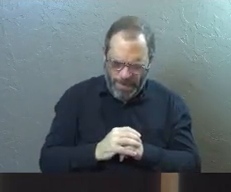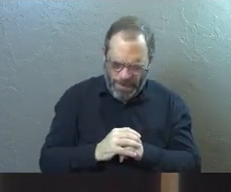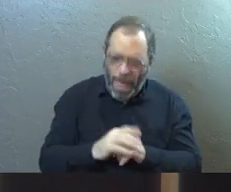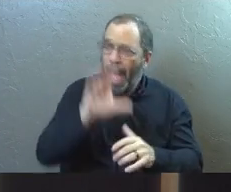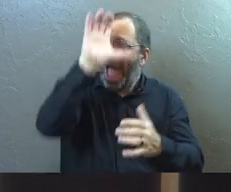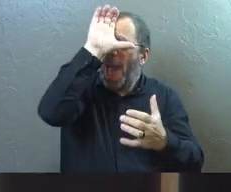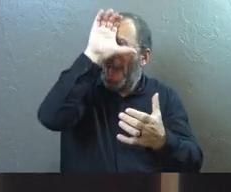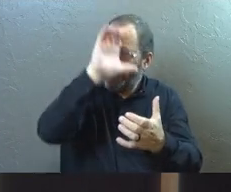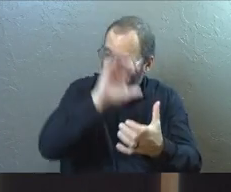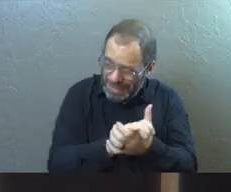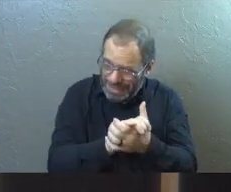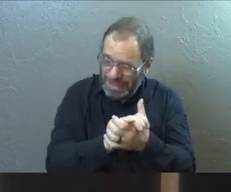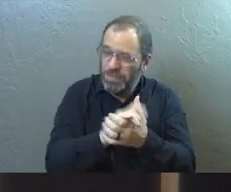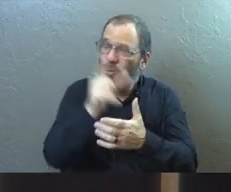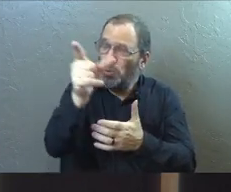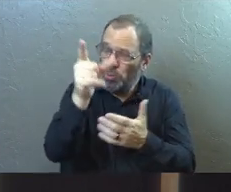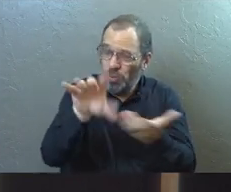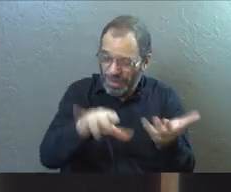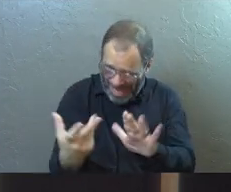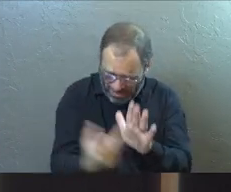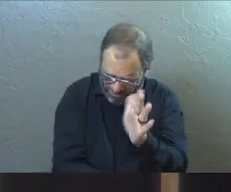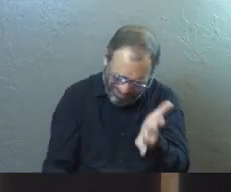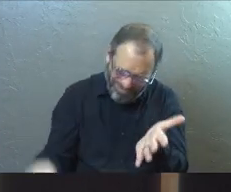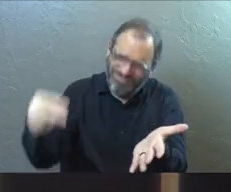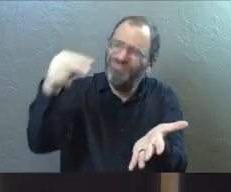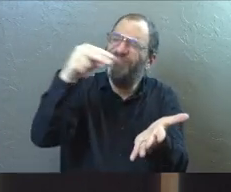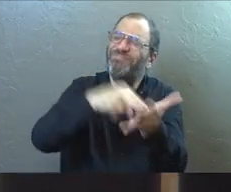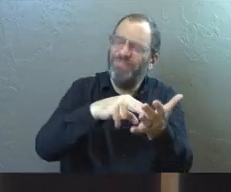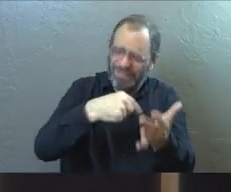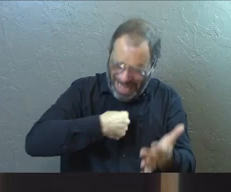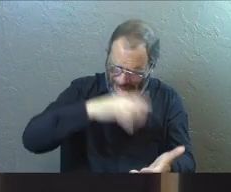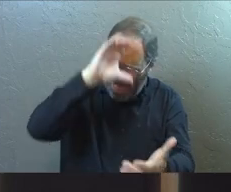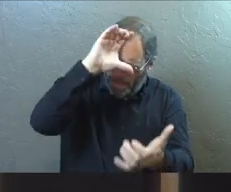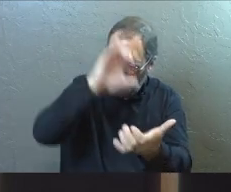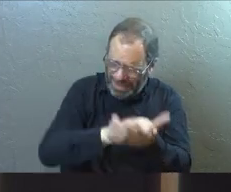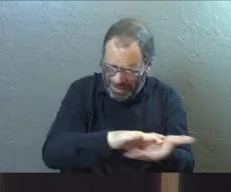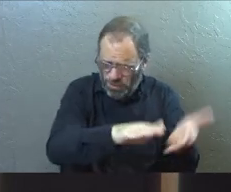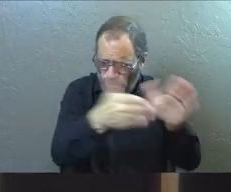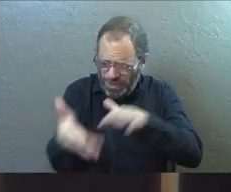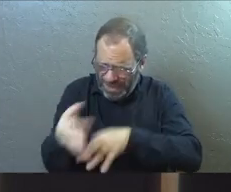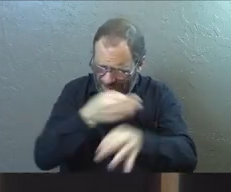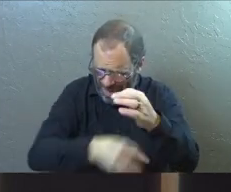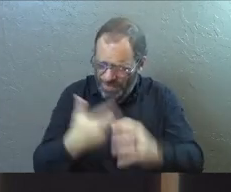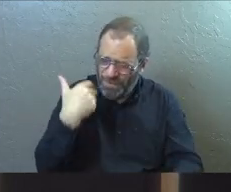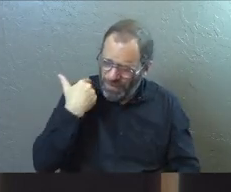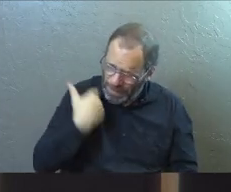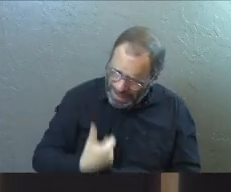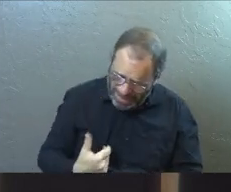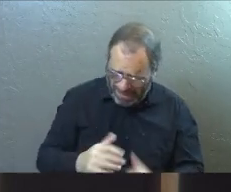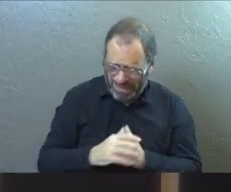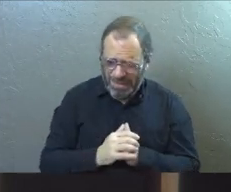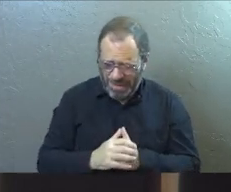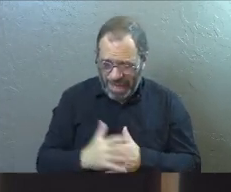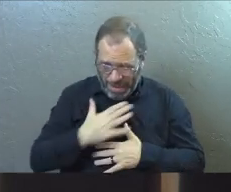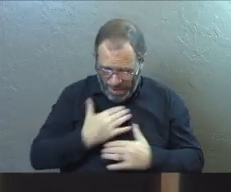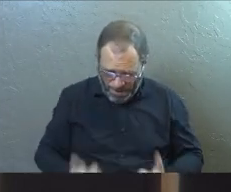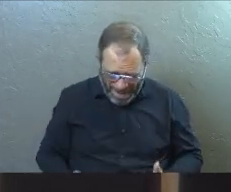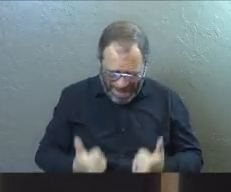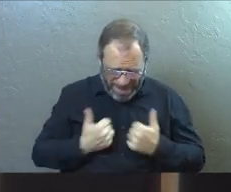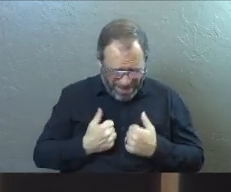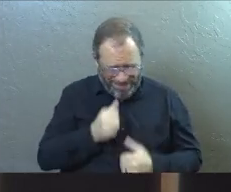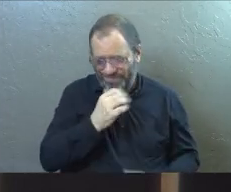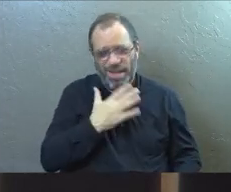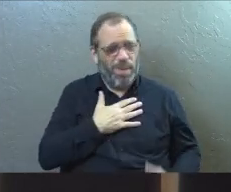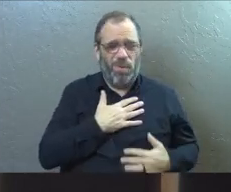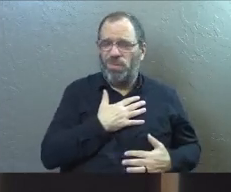I believe that you rose from the dead. I believe that you died for me. Now my life is not